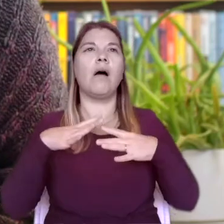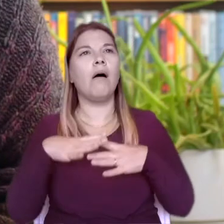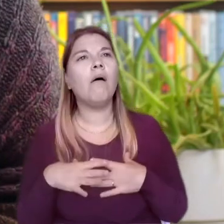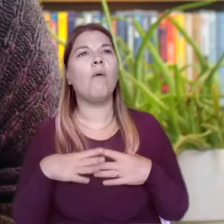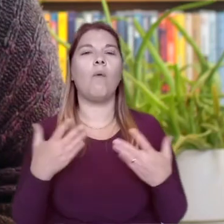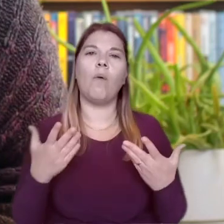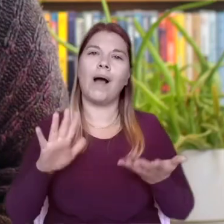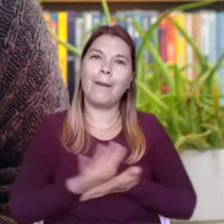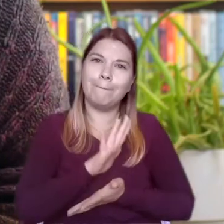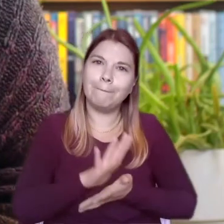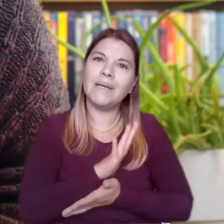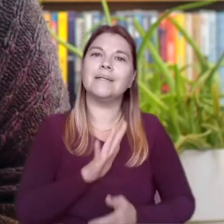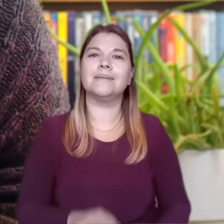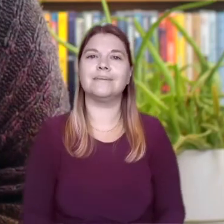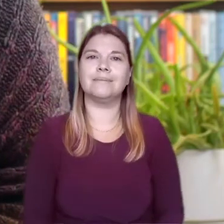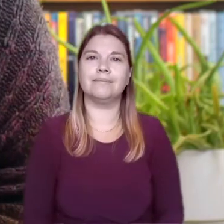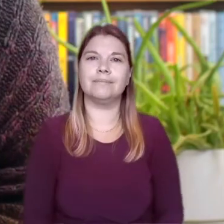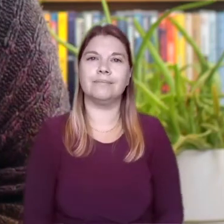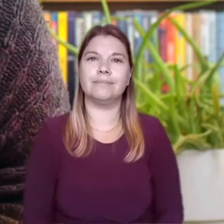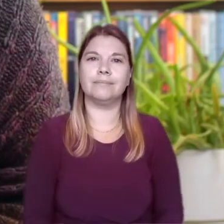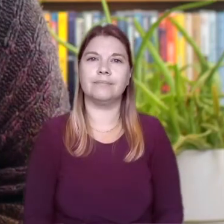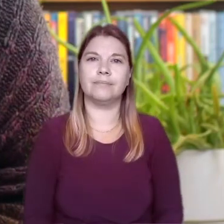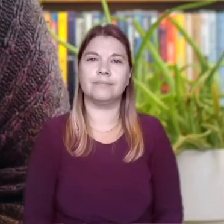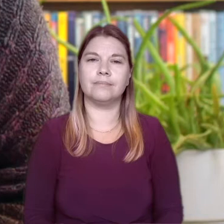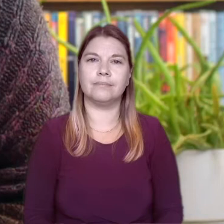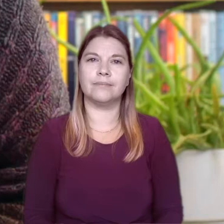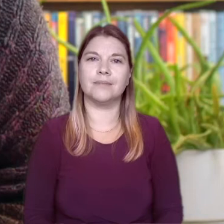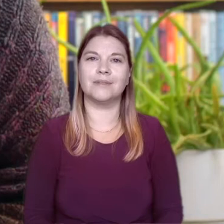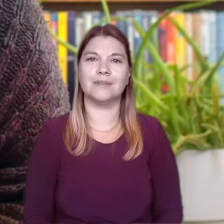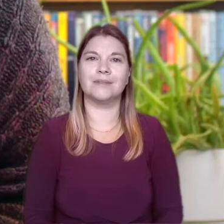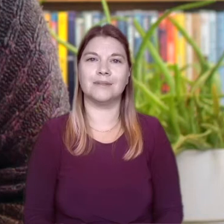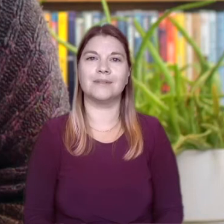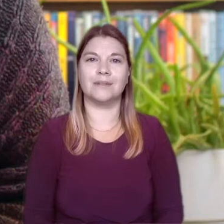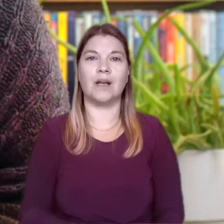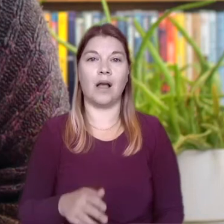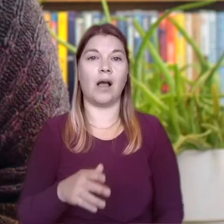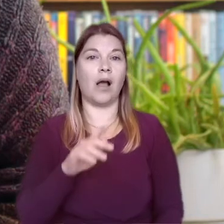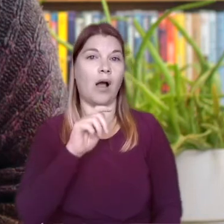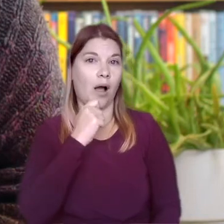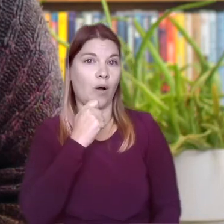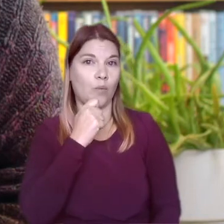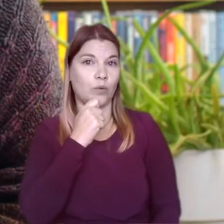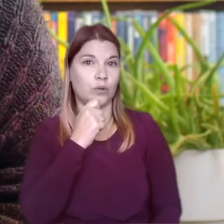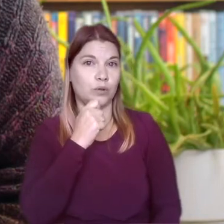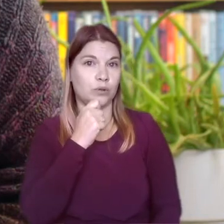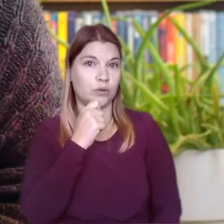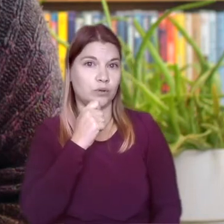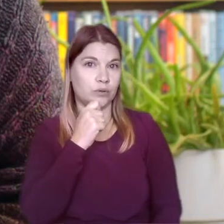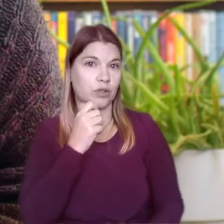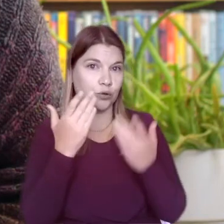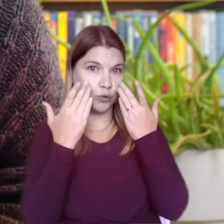In a moment, you will hear two sounds that I like. A lawnmower cutting grass and the sounds of the sea.